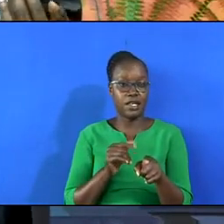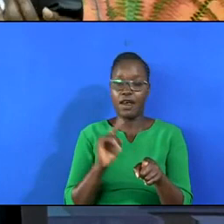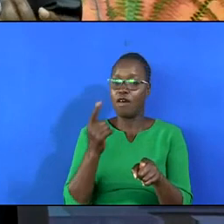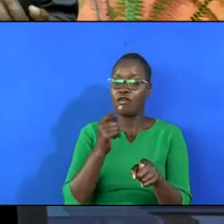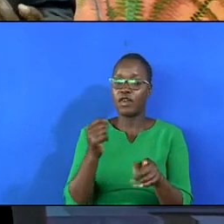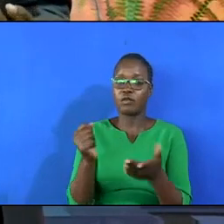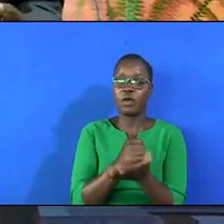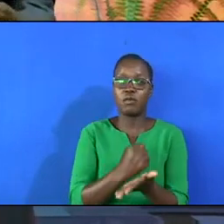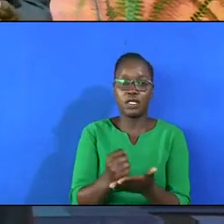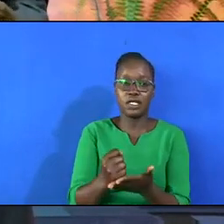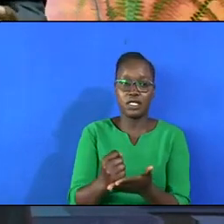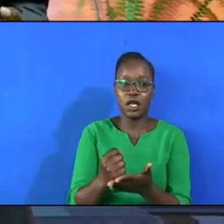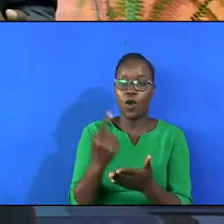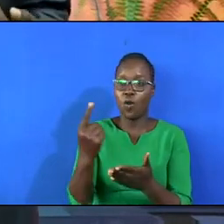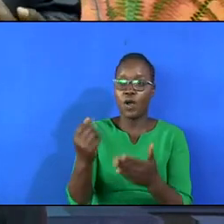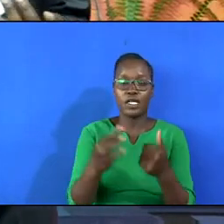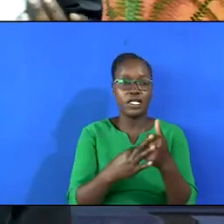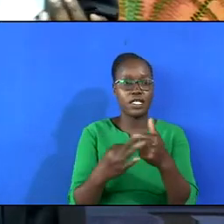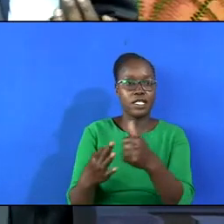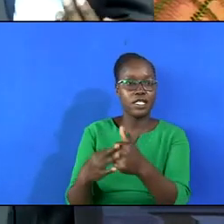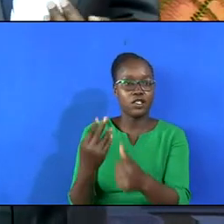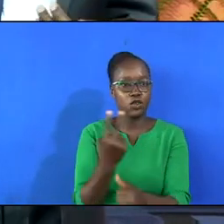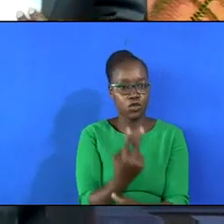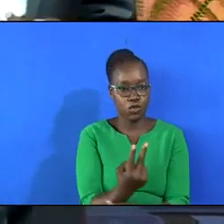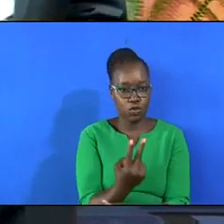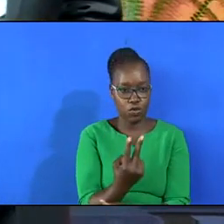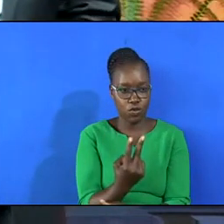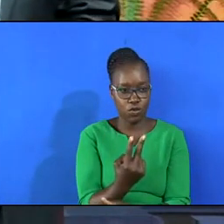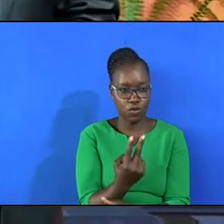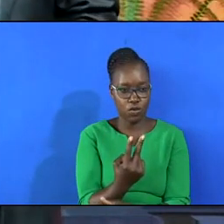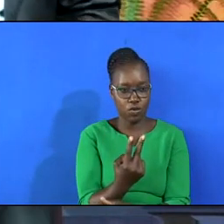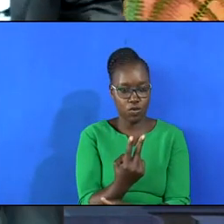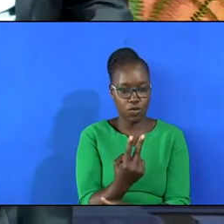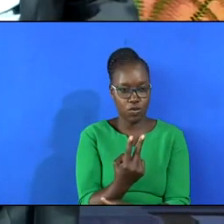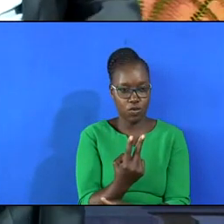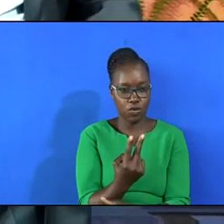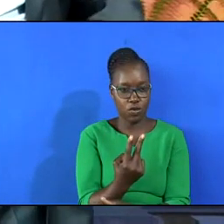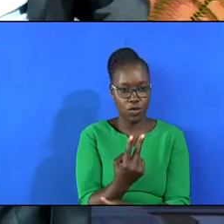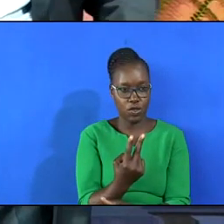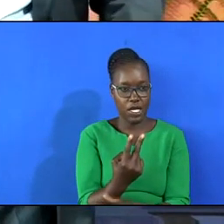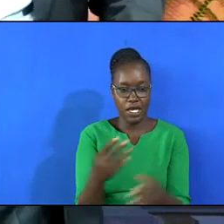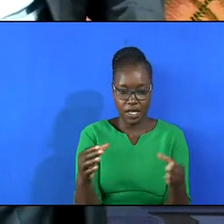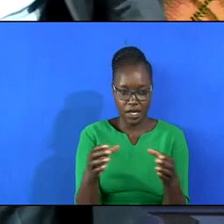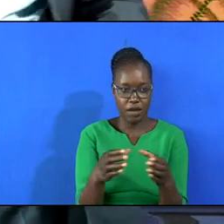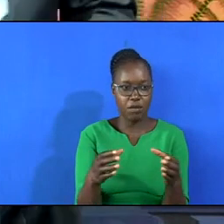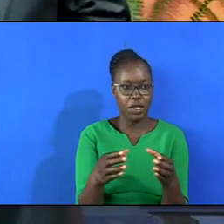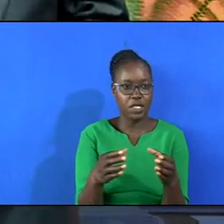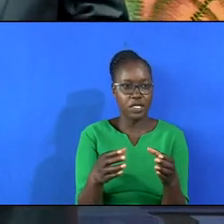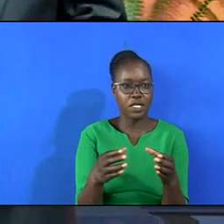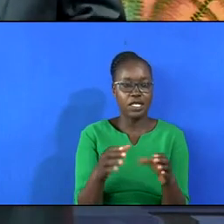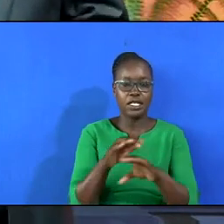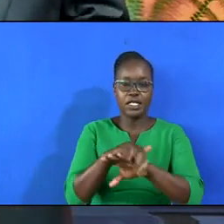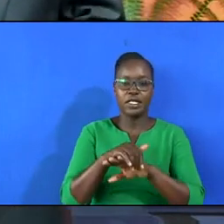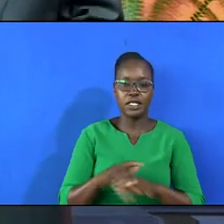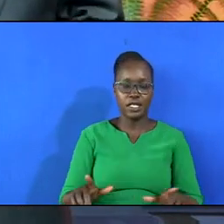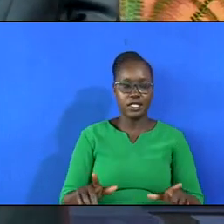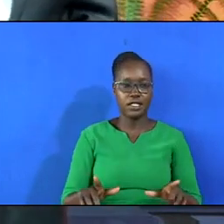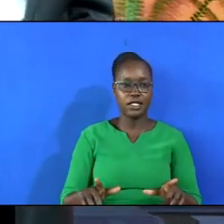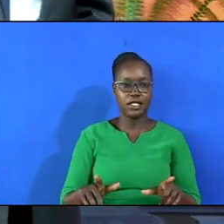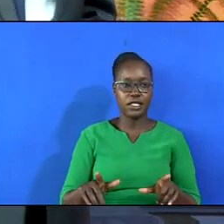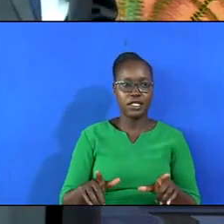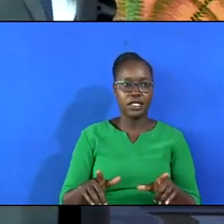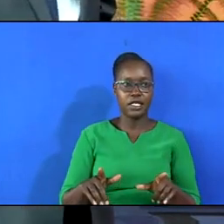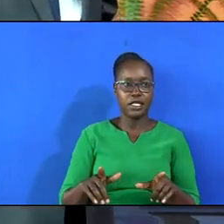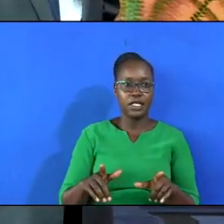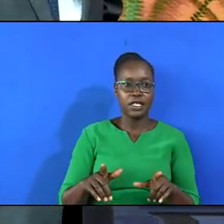first published in 1892 by a company in England. I think it was called